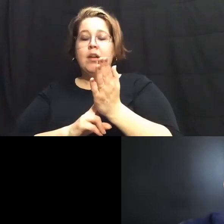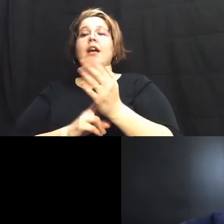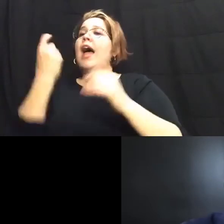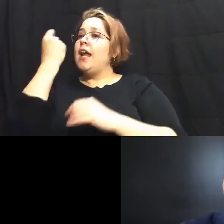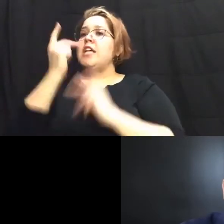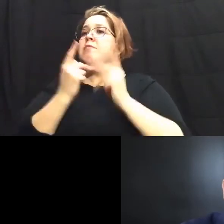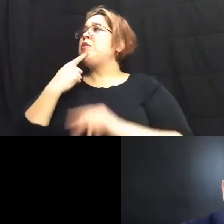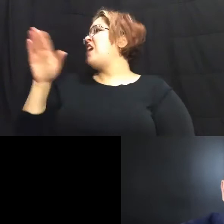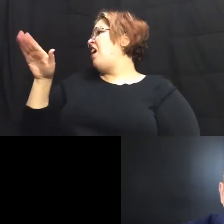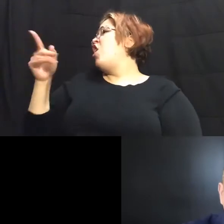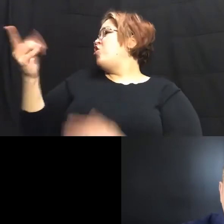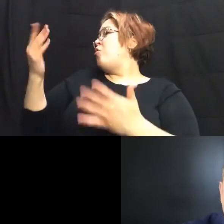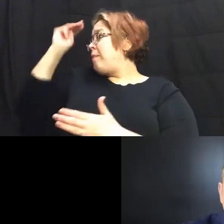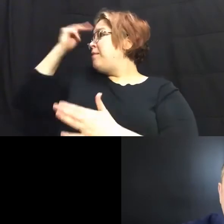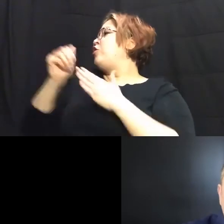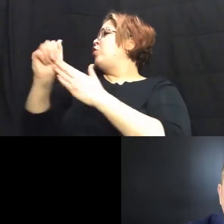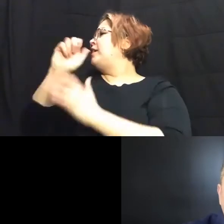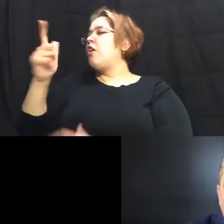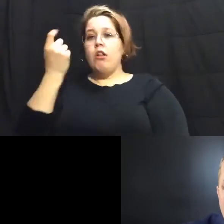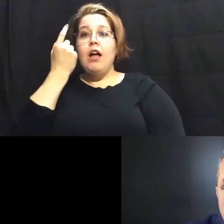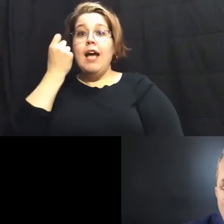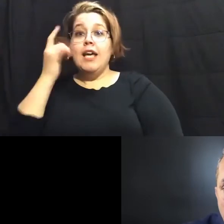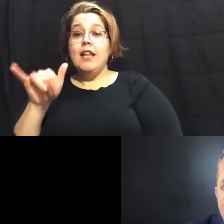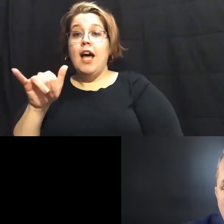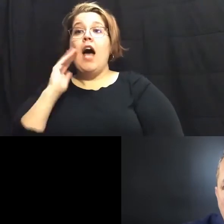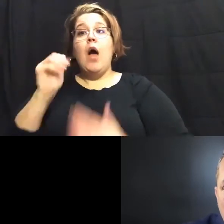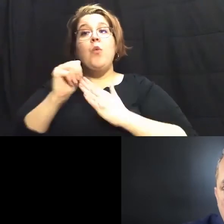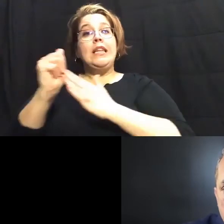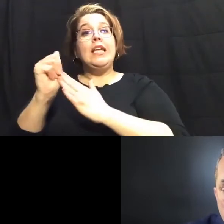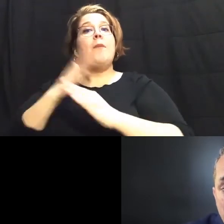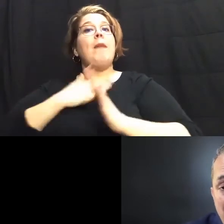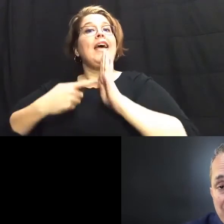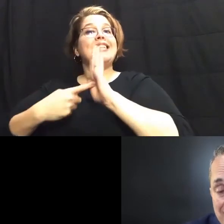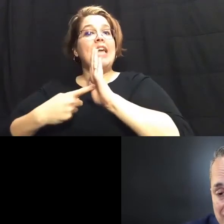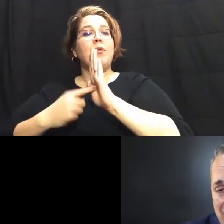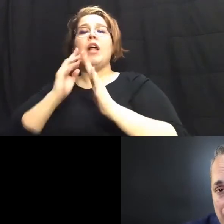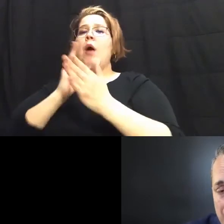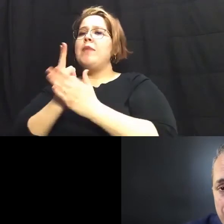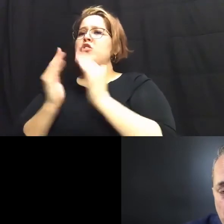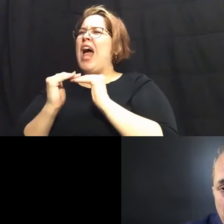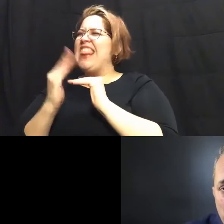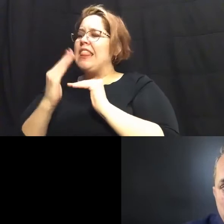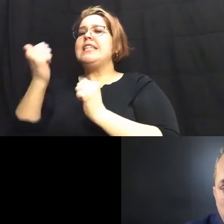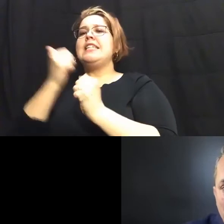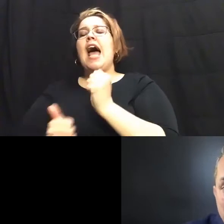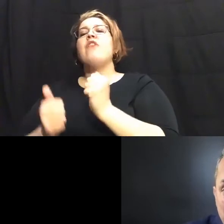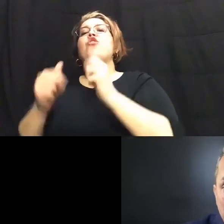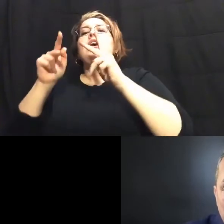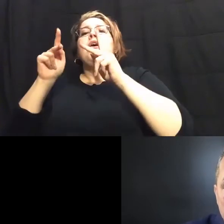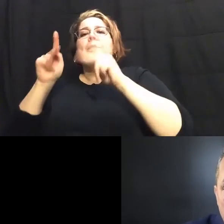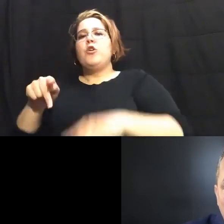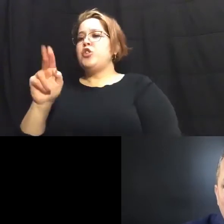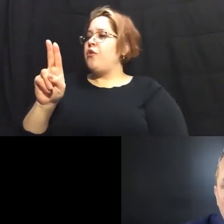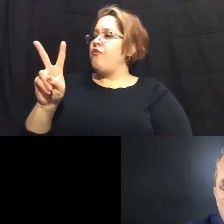can say well you could be the mayor you lead us all understood i would lead by example and i'd make sure at least every vulnerable person in my city